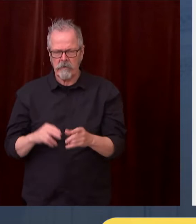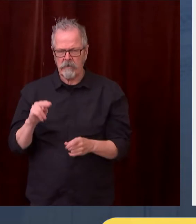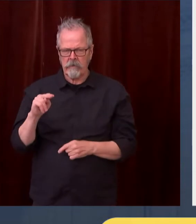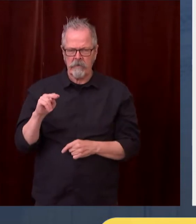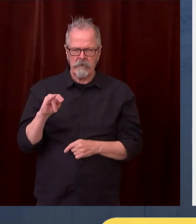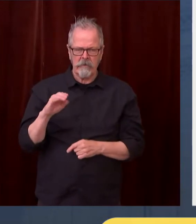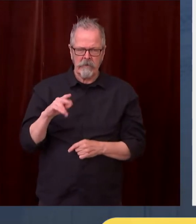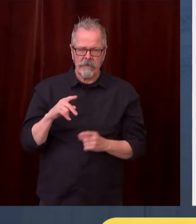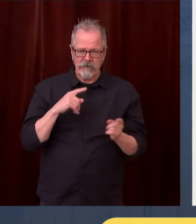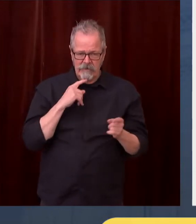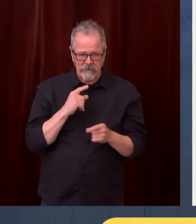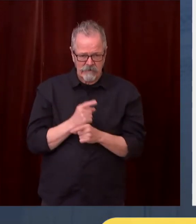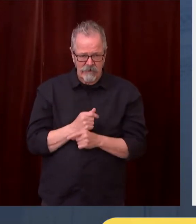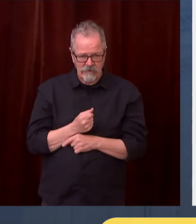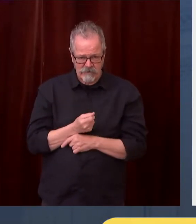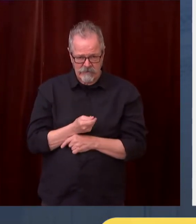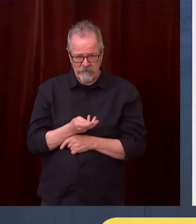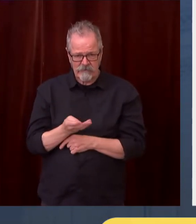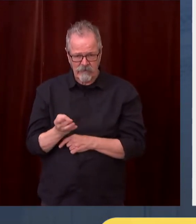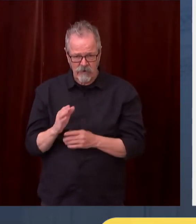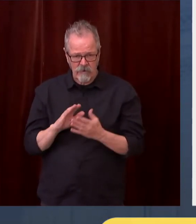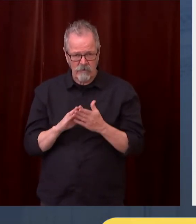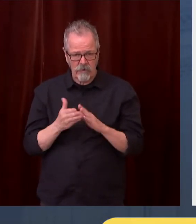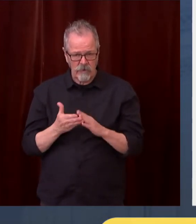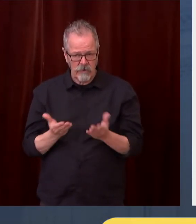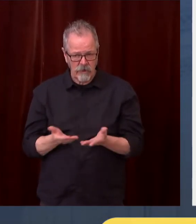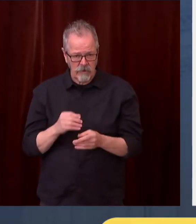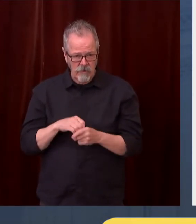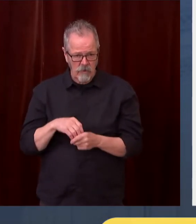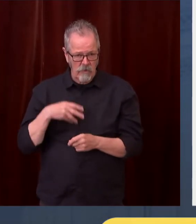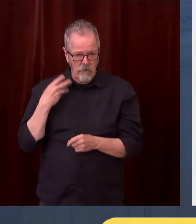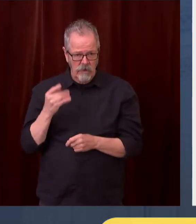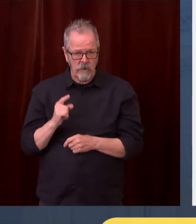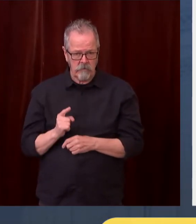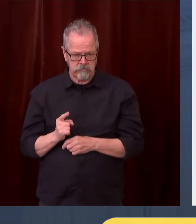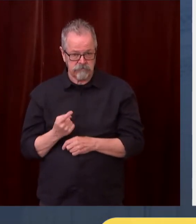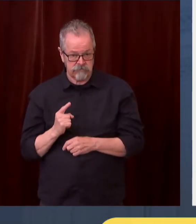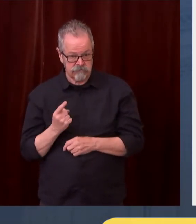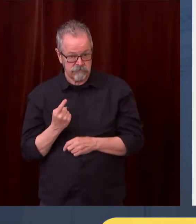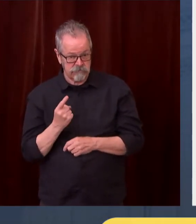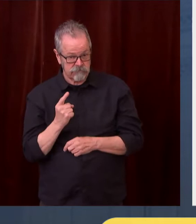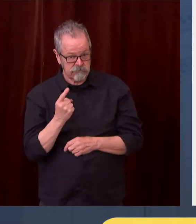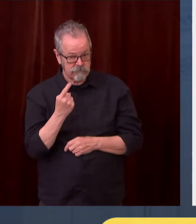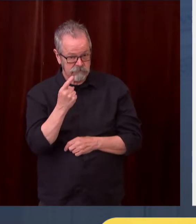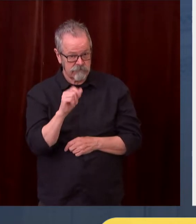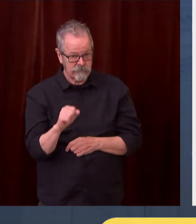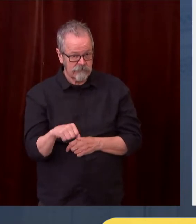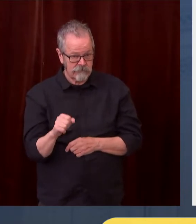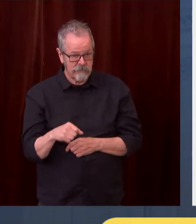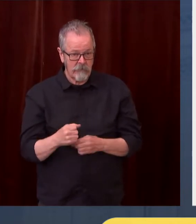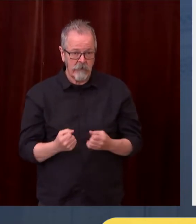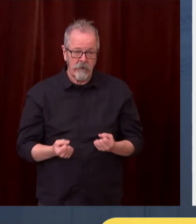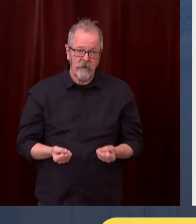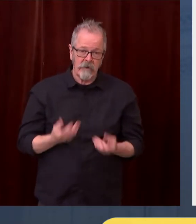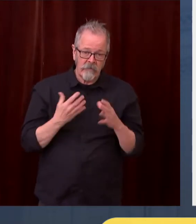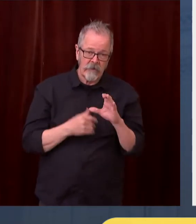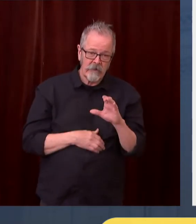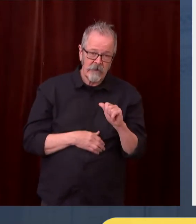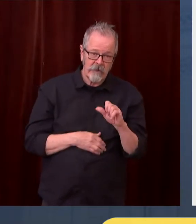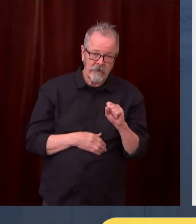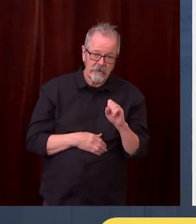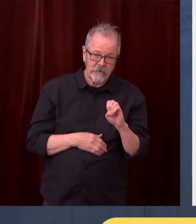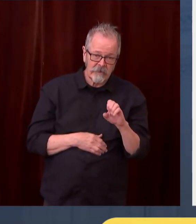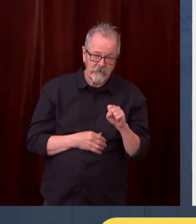several communities within Washington. And that's in both case counts and in hospitalization. So, it's something we feel is really